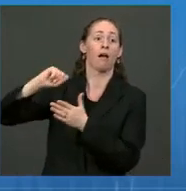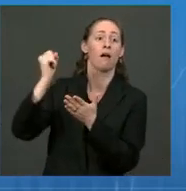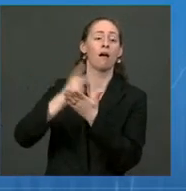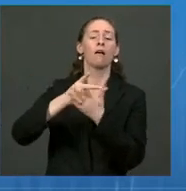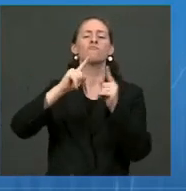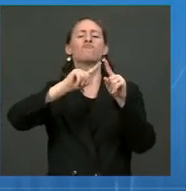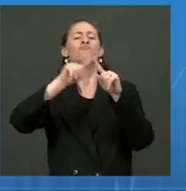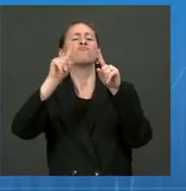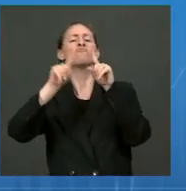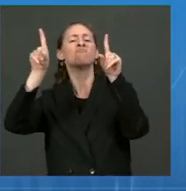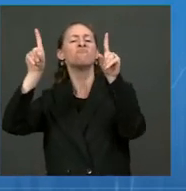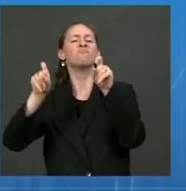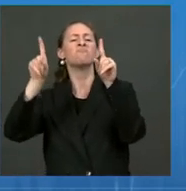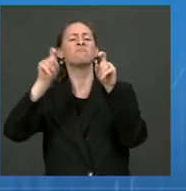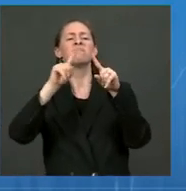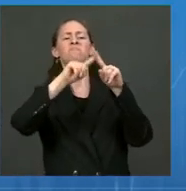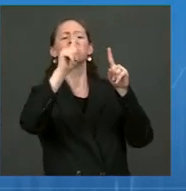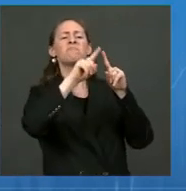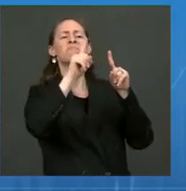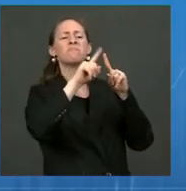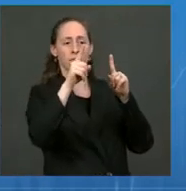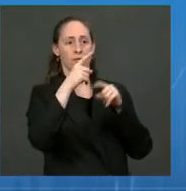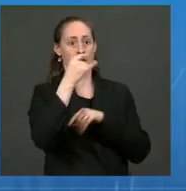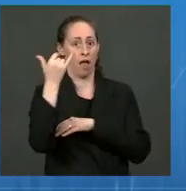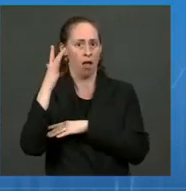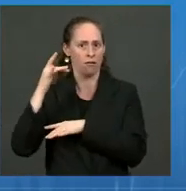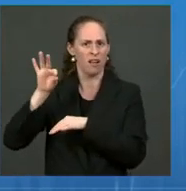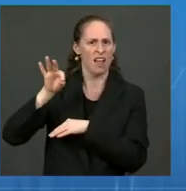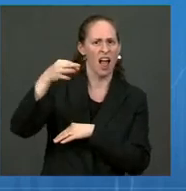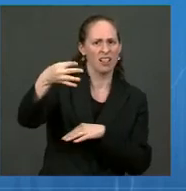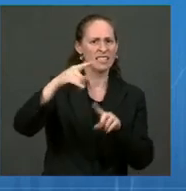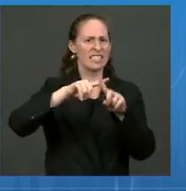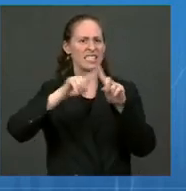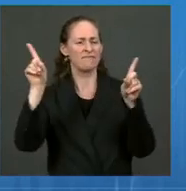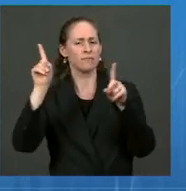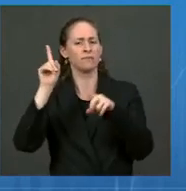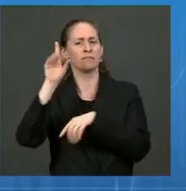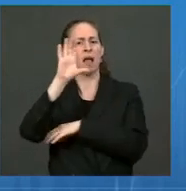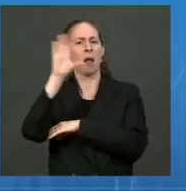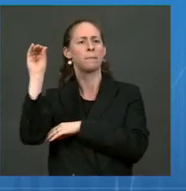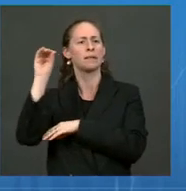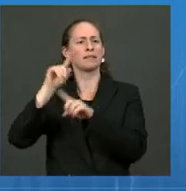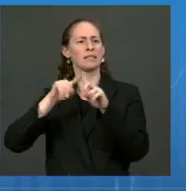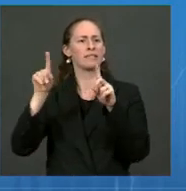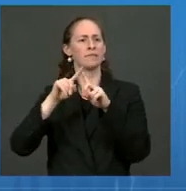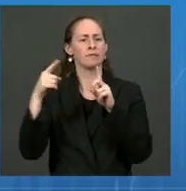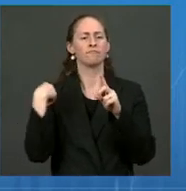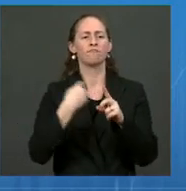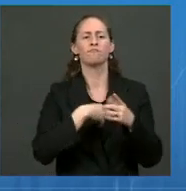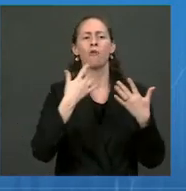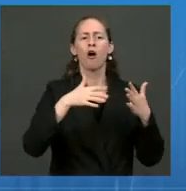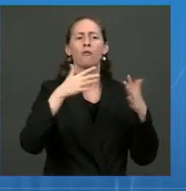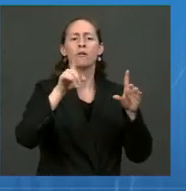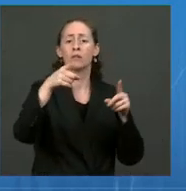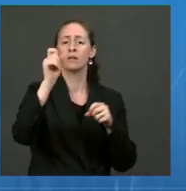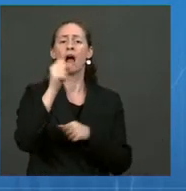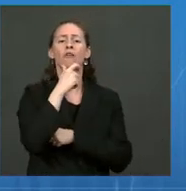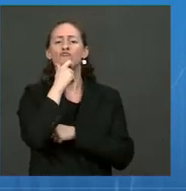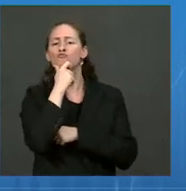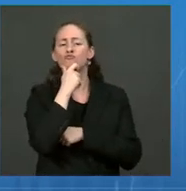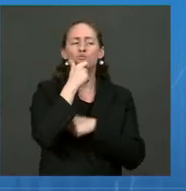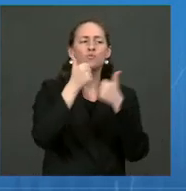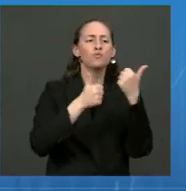the ninth test to come to market in the last 10 months, giving consumers more choices. Second,